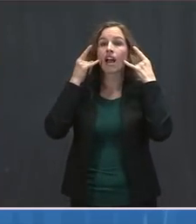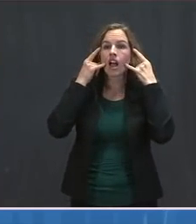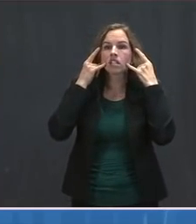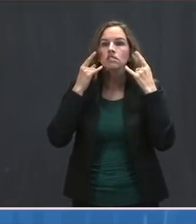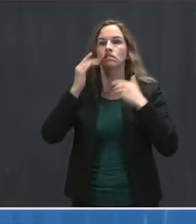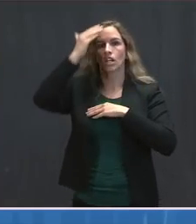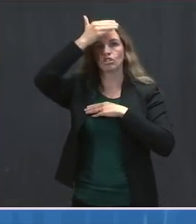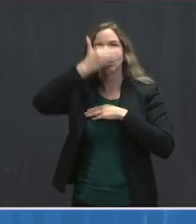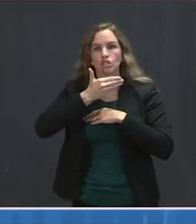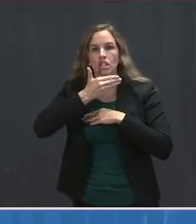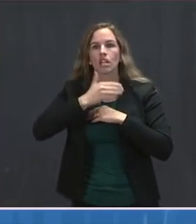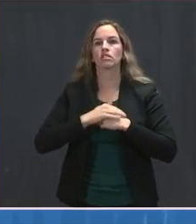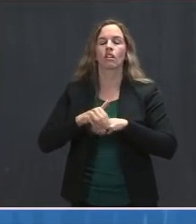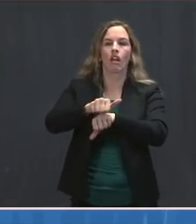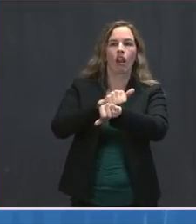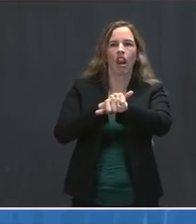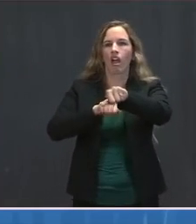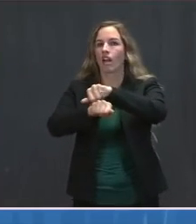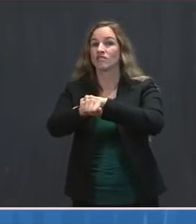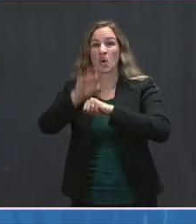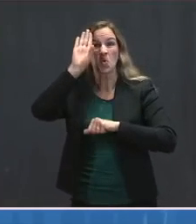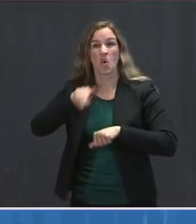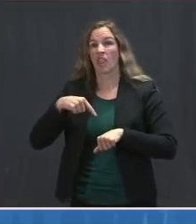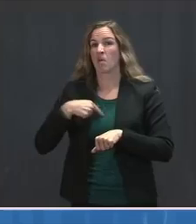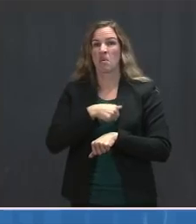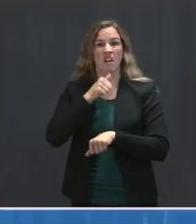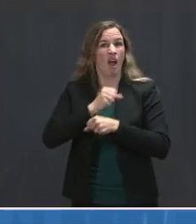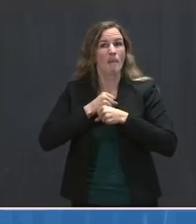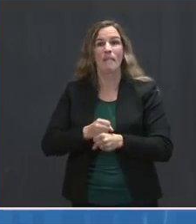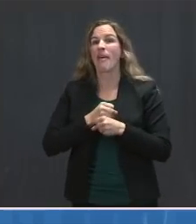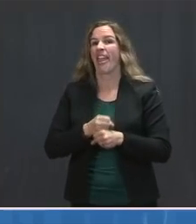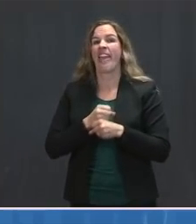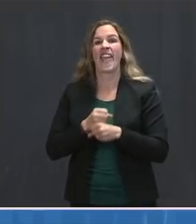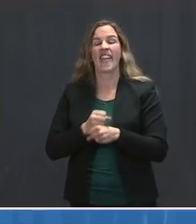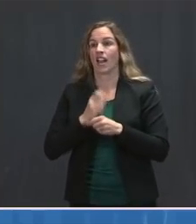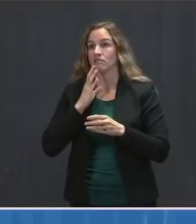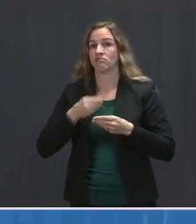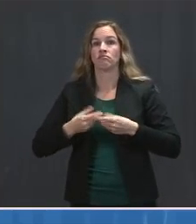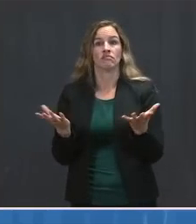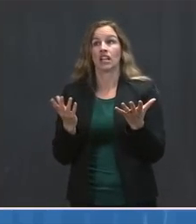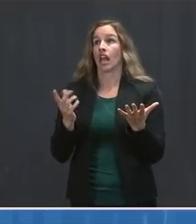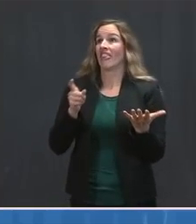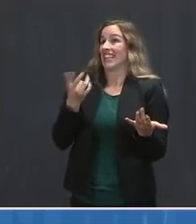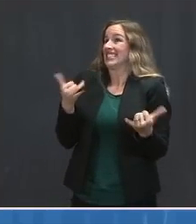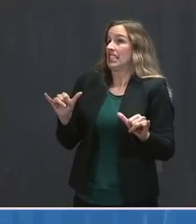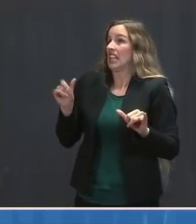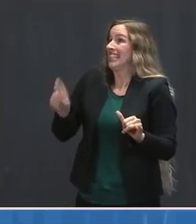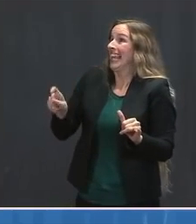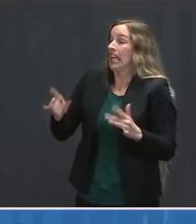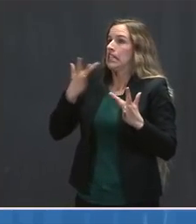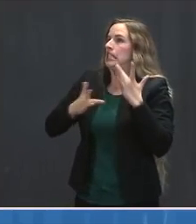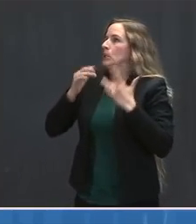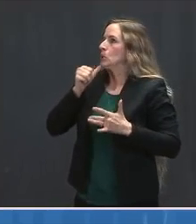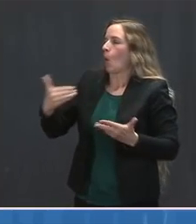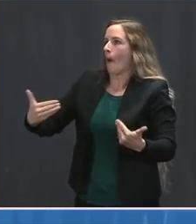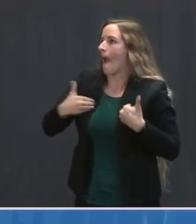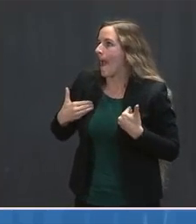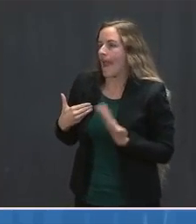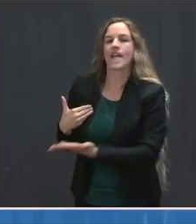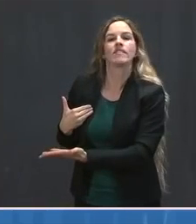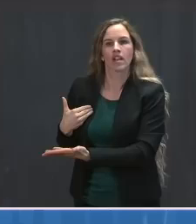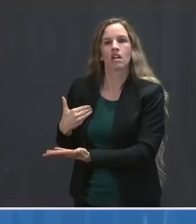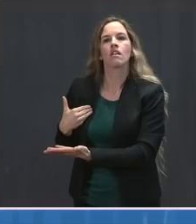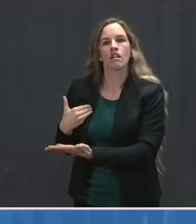we currently aren't producing these at the rate we need in order to keep up with demand. We're already working to increase the availability of